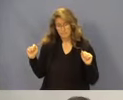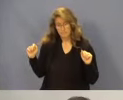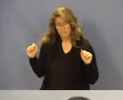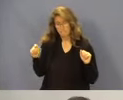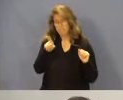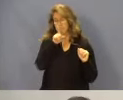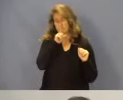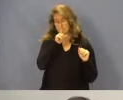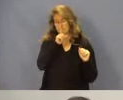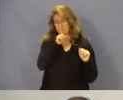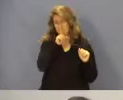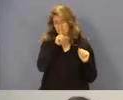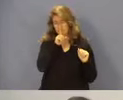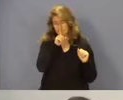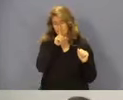Abstaining?